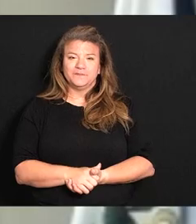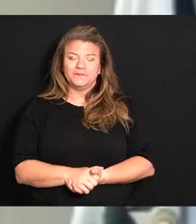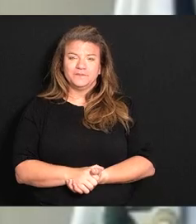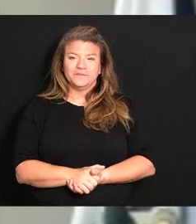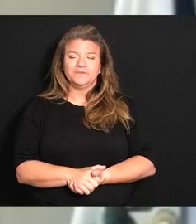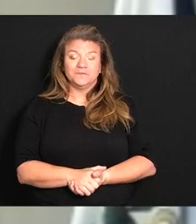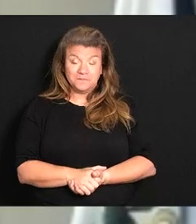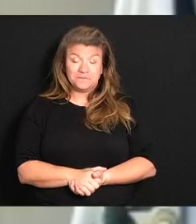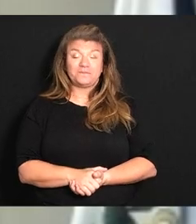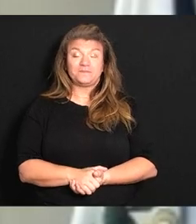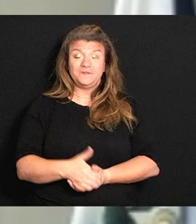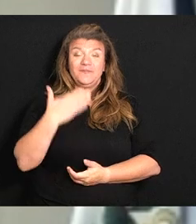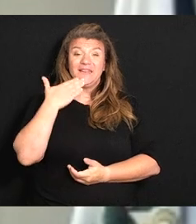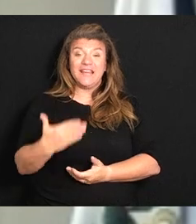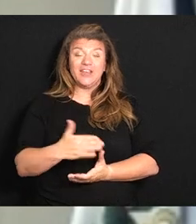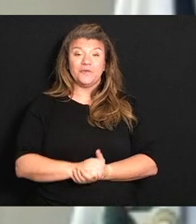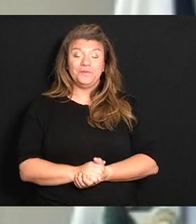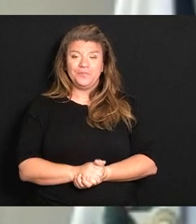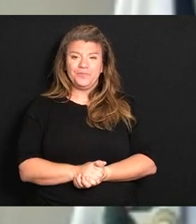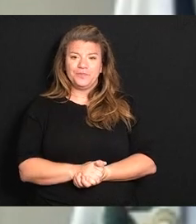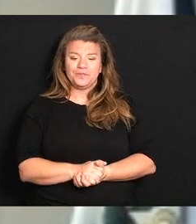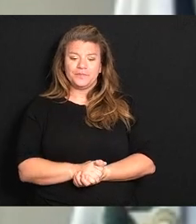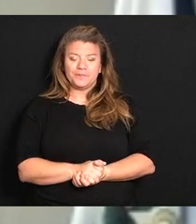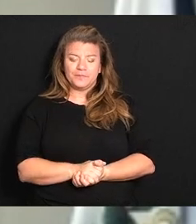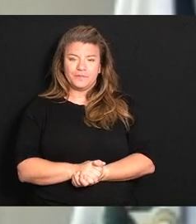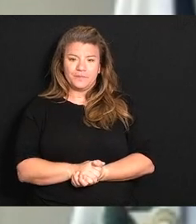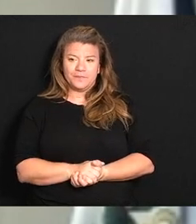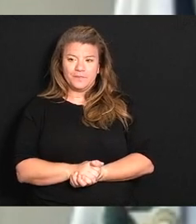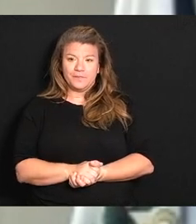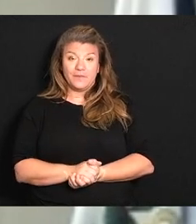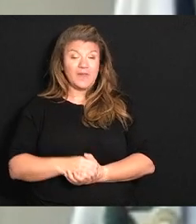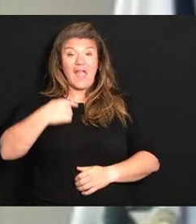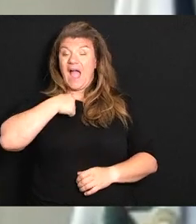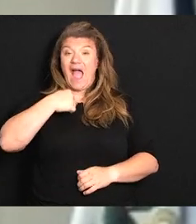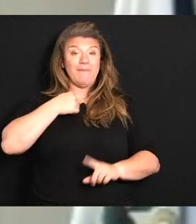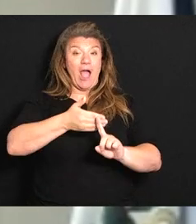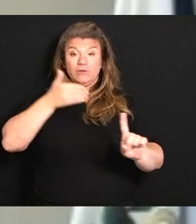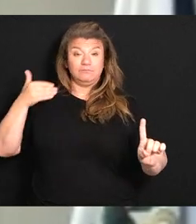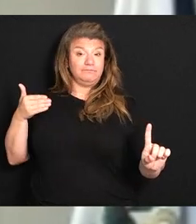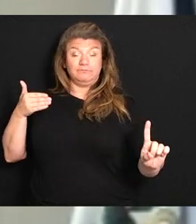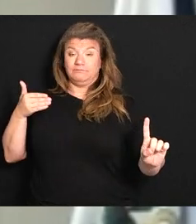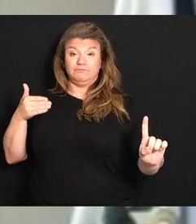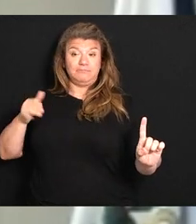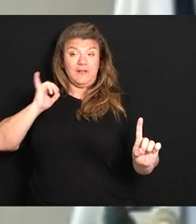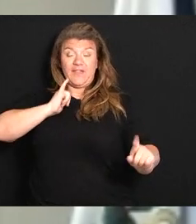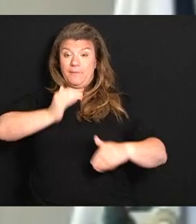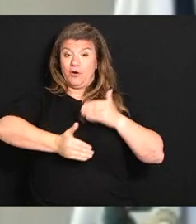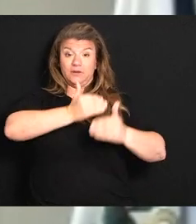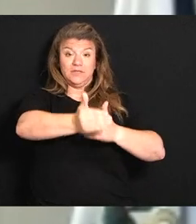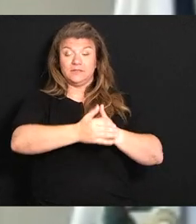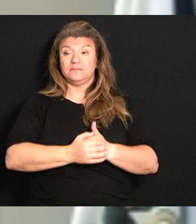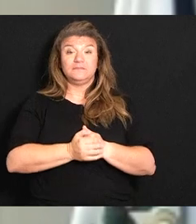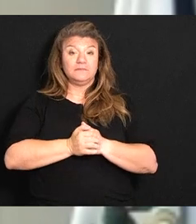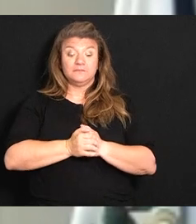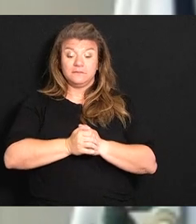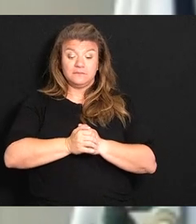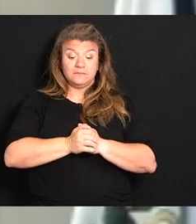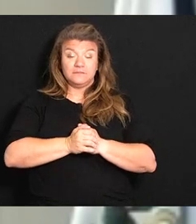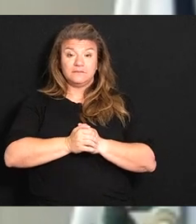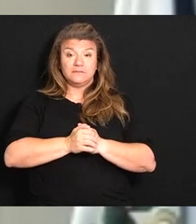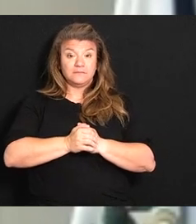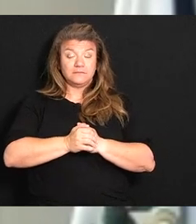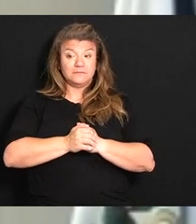yes sir thank you governor thank you Charles I've stayed out of that process I've I've had an arm's length kind of